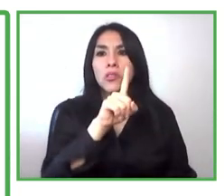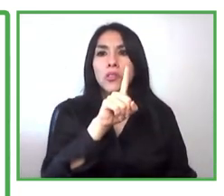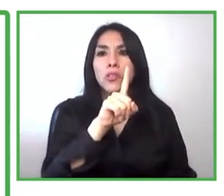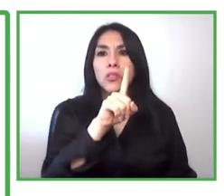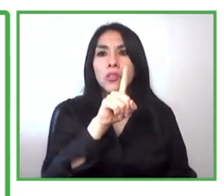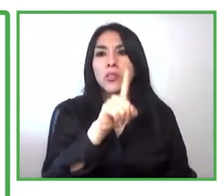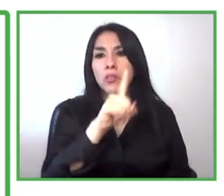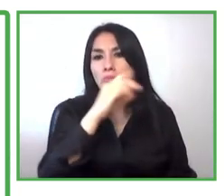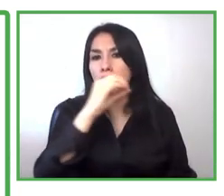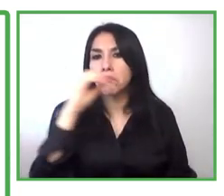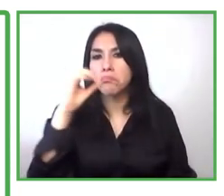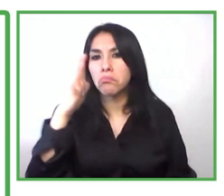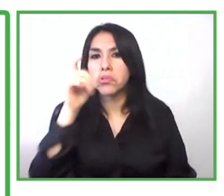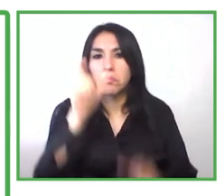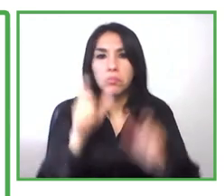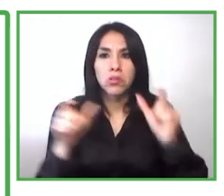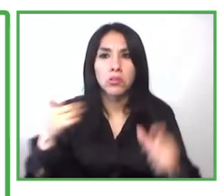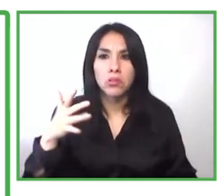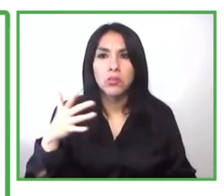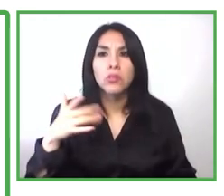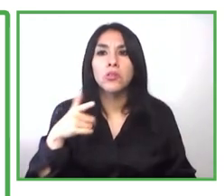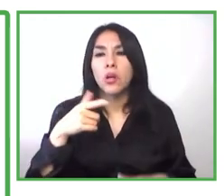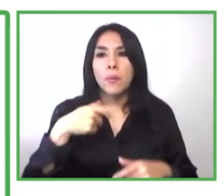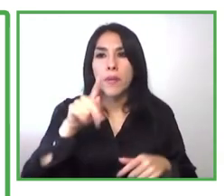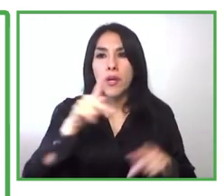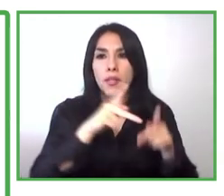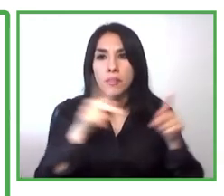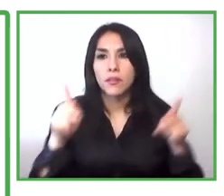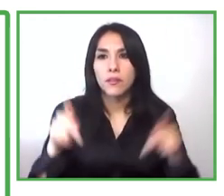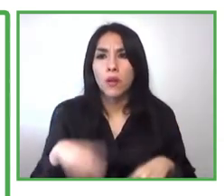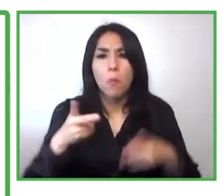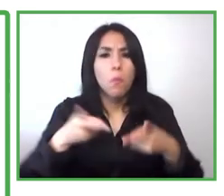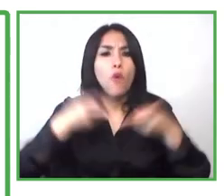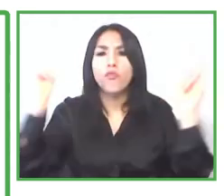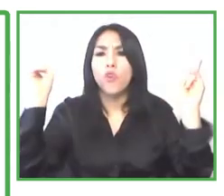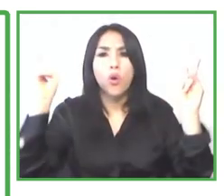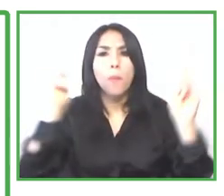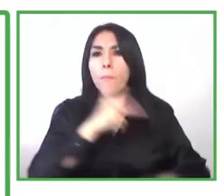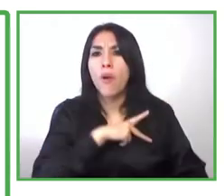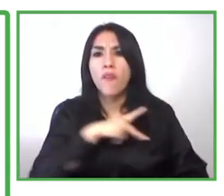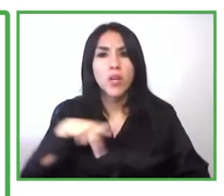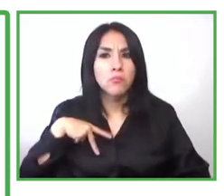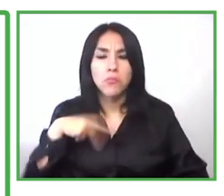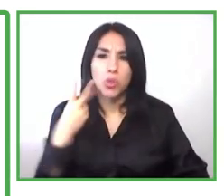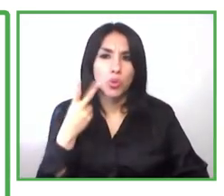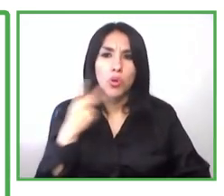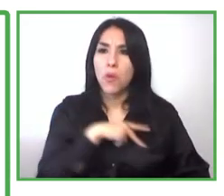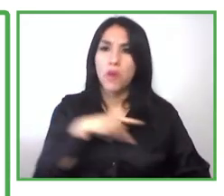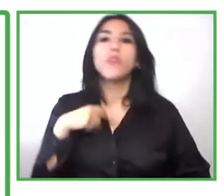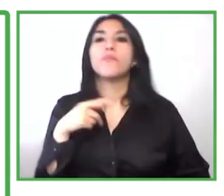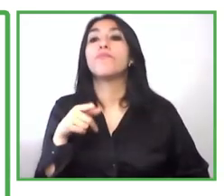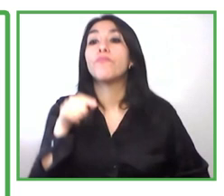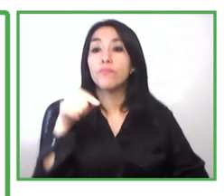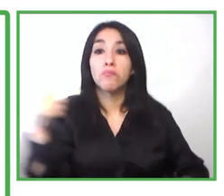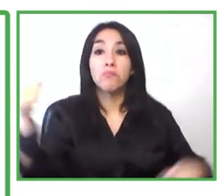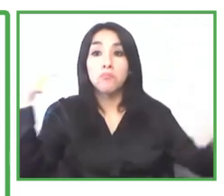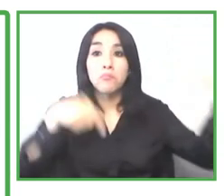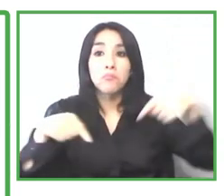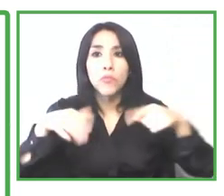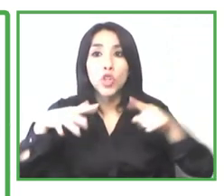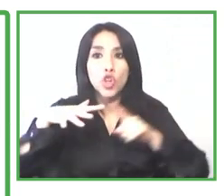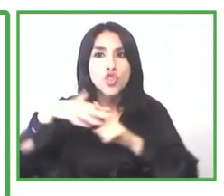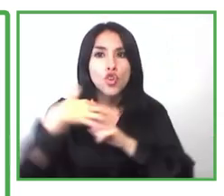institutions as well also entrepreneurs with disability and we showed cases and tools